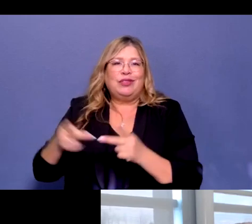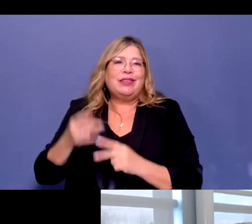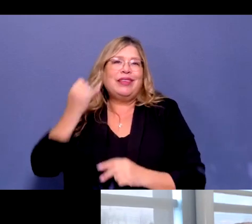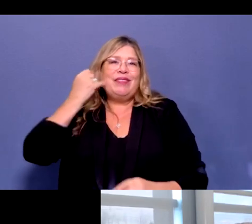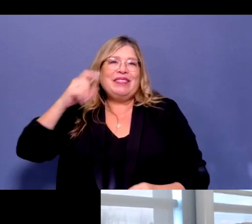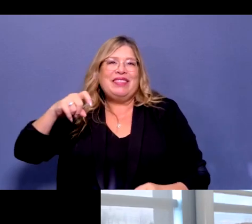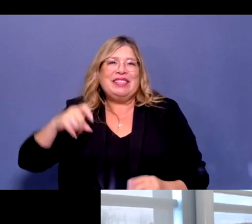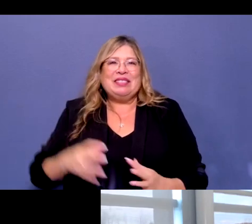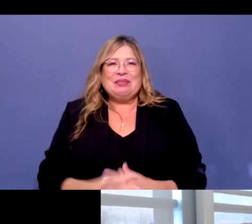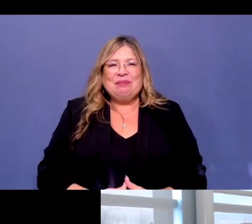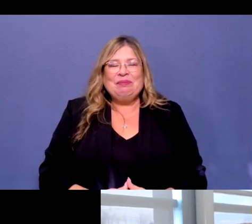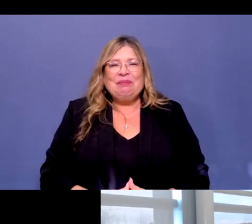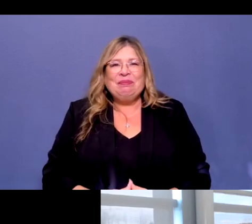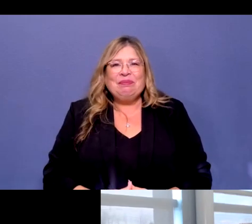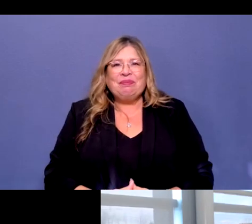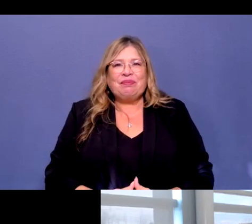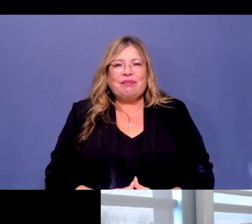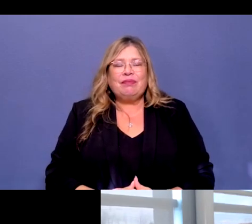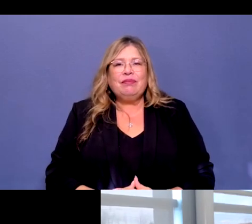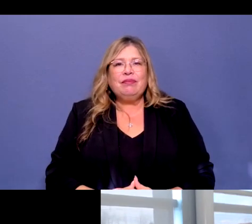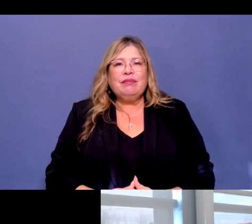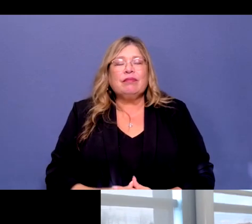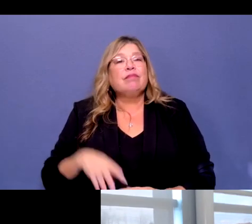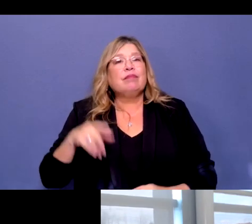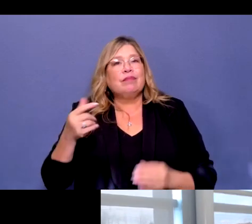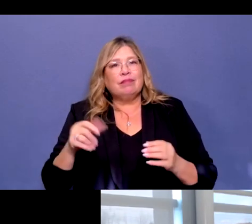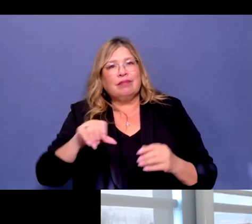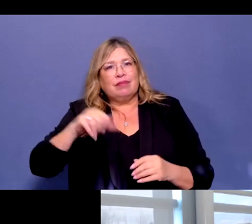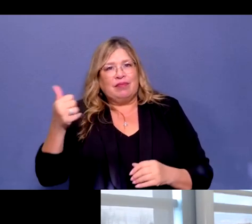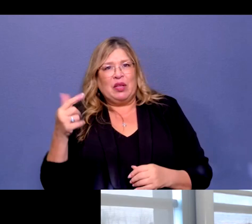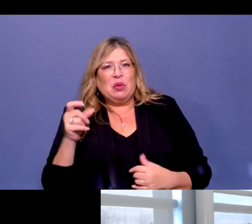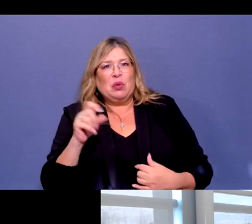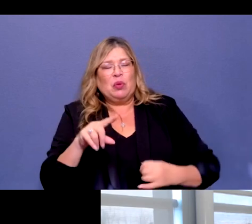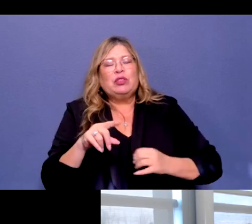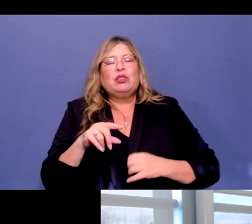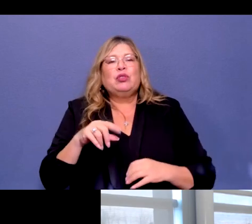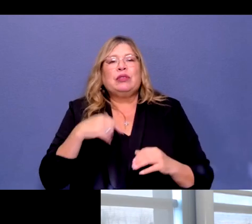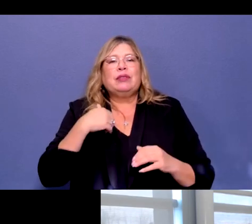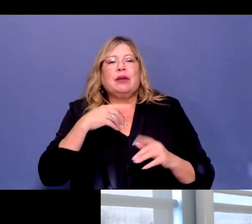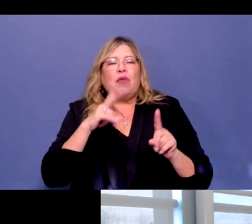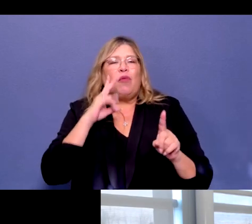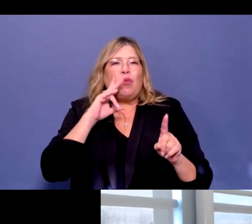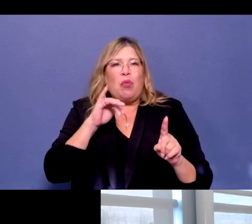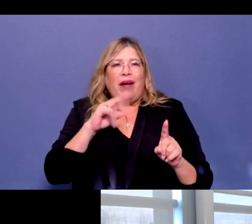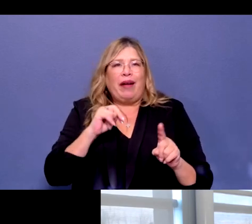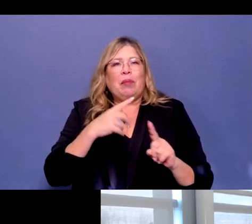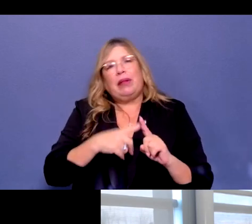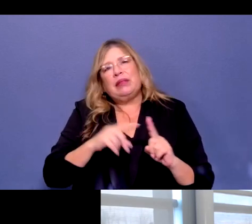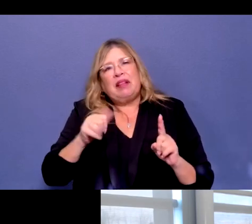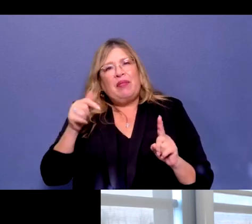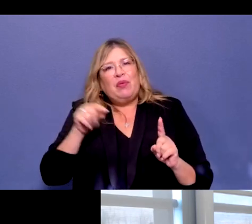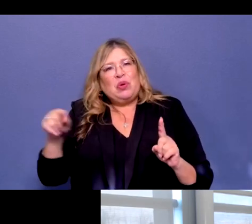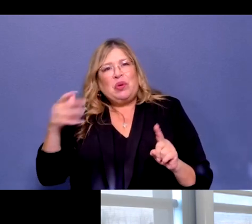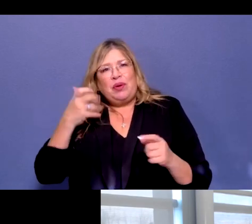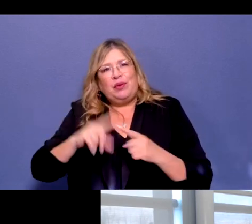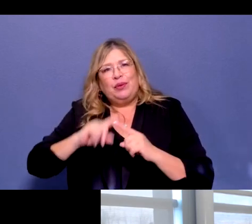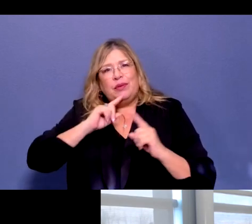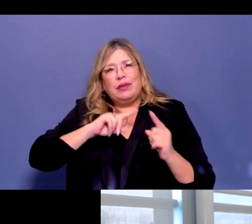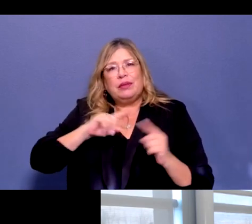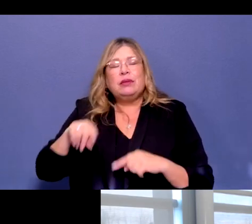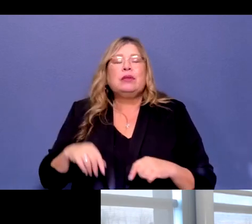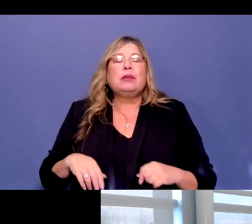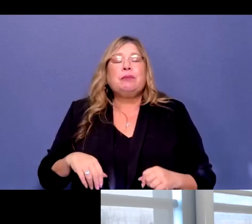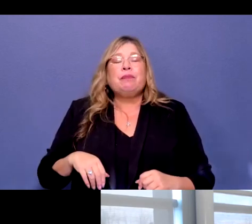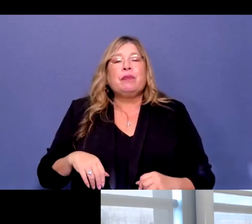Brian, I'll keep you up, and then also Cal Fire, the Guard, DWR, any of those also want to add, but